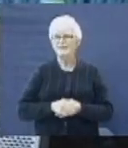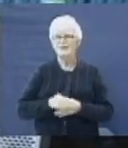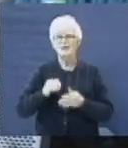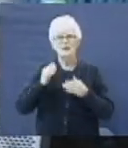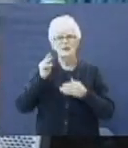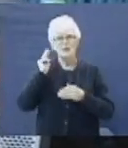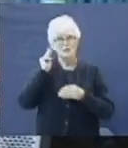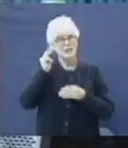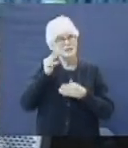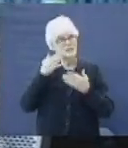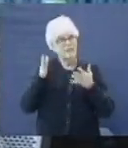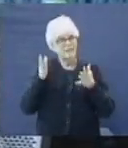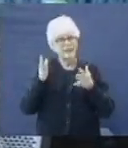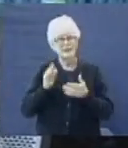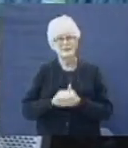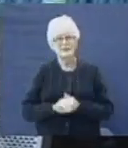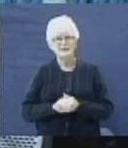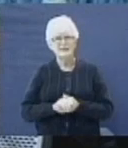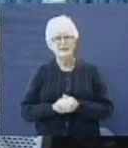Here's the message, and I'm done.